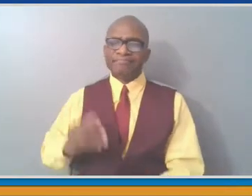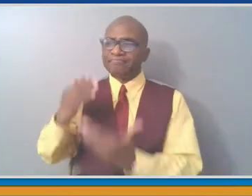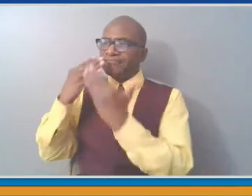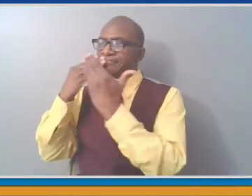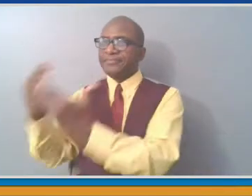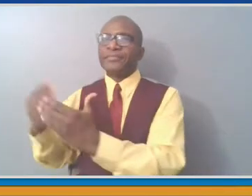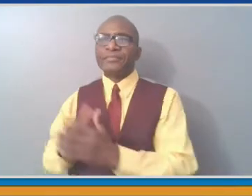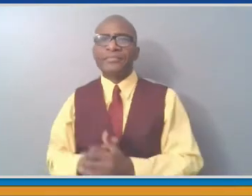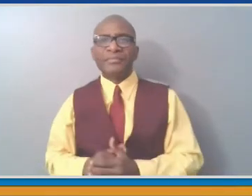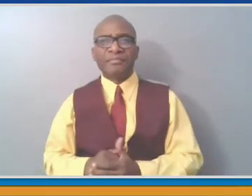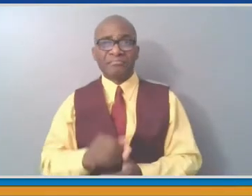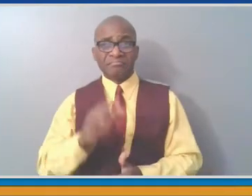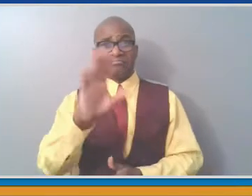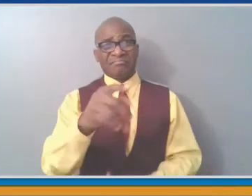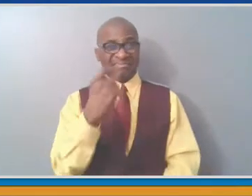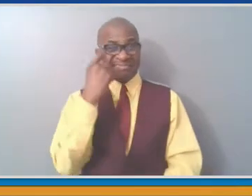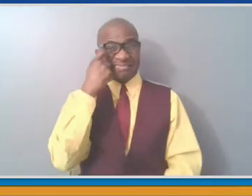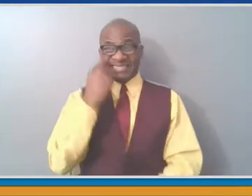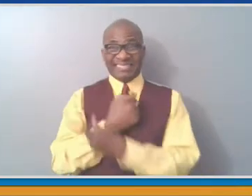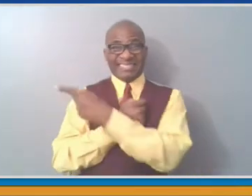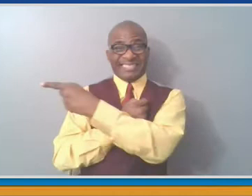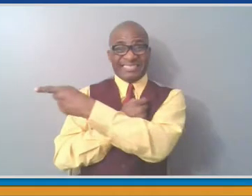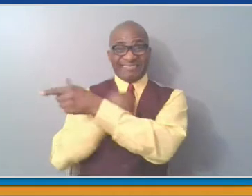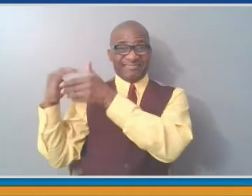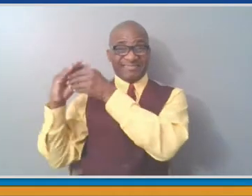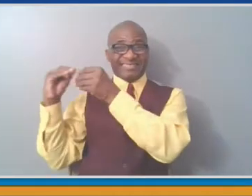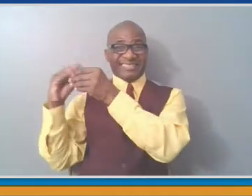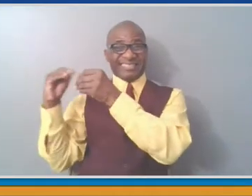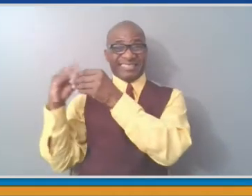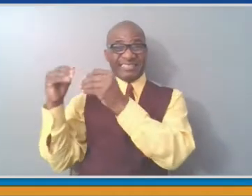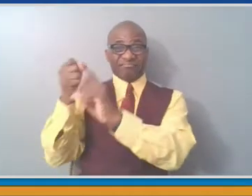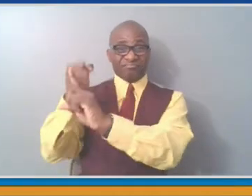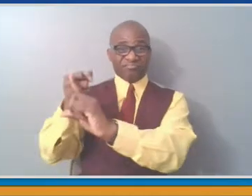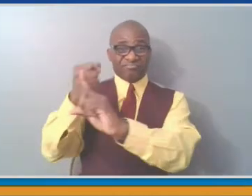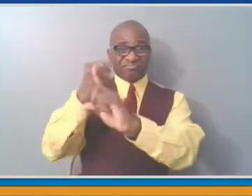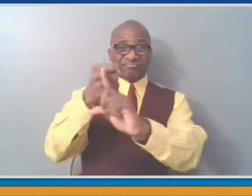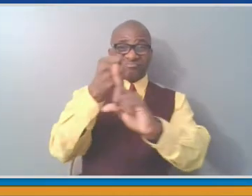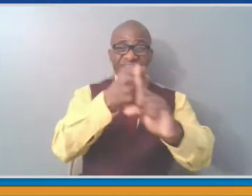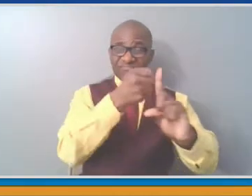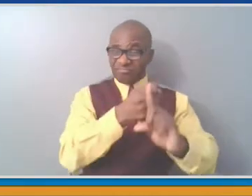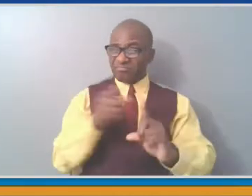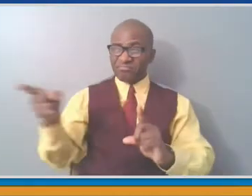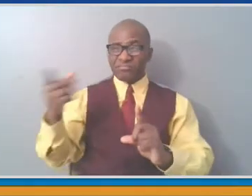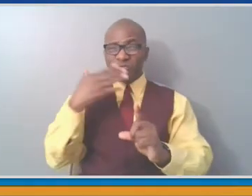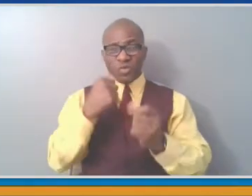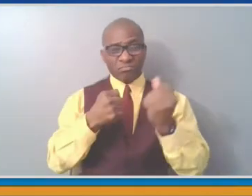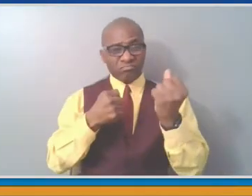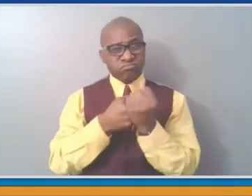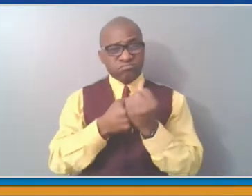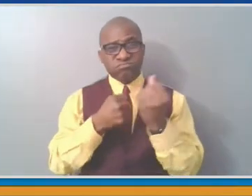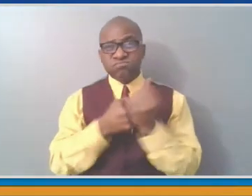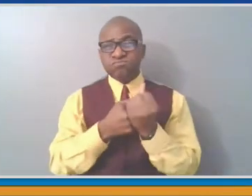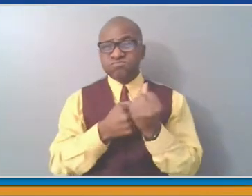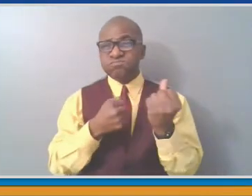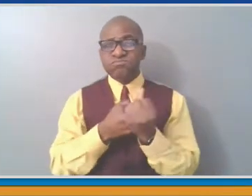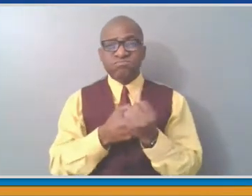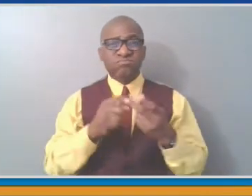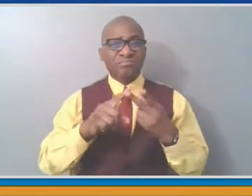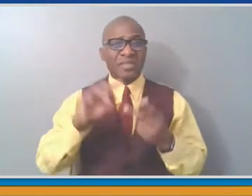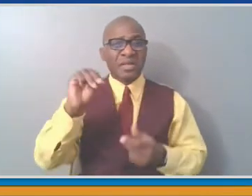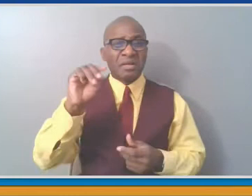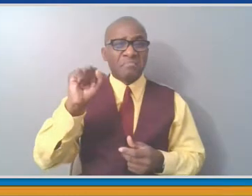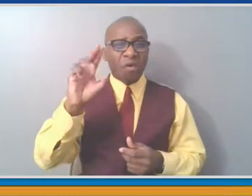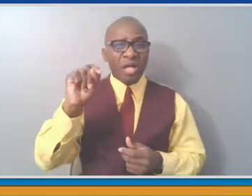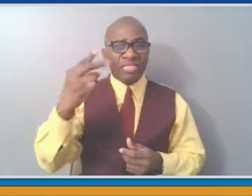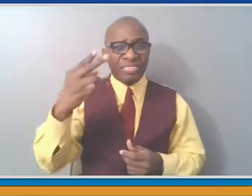not only the mayor, but Councilwoman Lopez, Councilman Al Tarantino, members of New Rochelle City Council, and the county legislators who represent